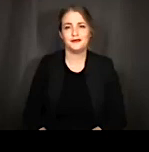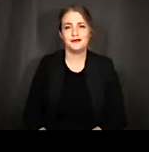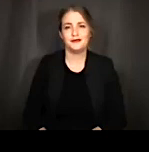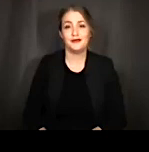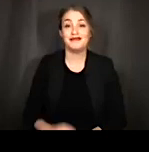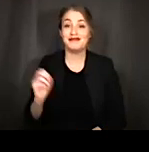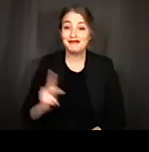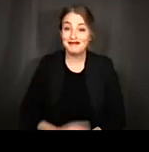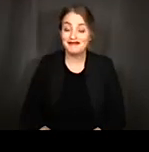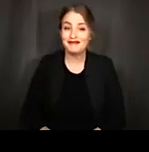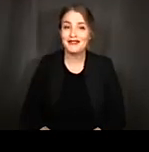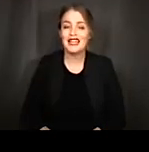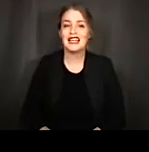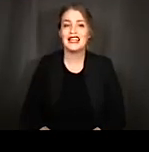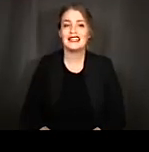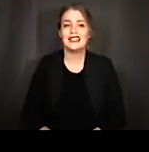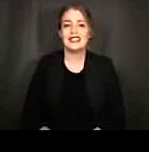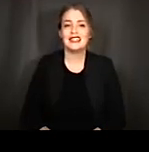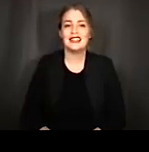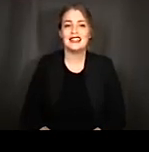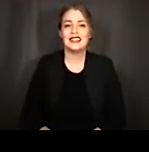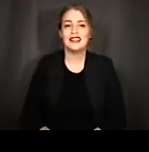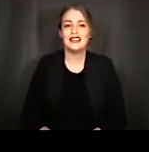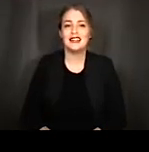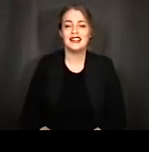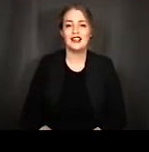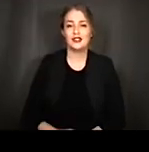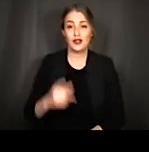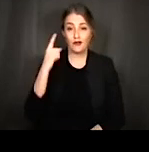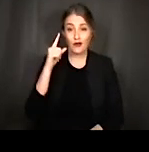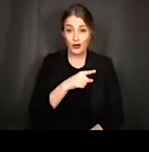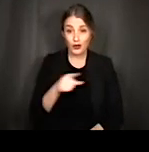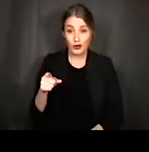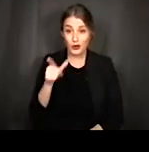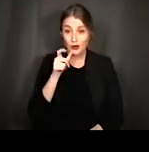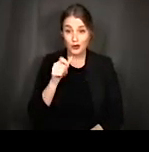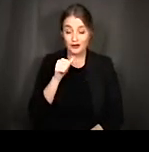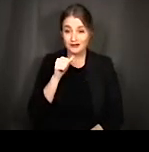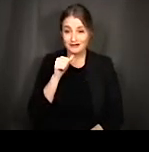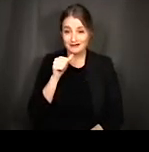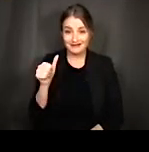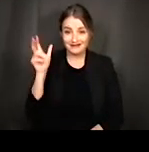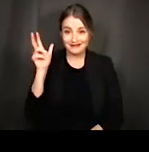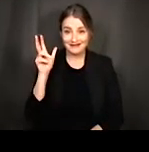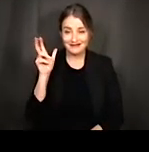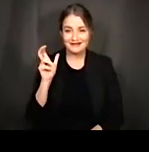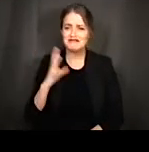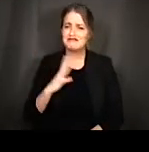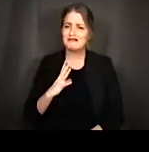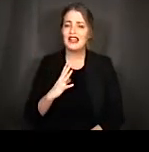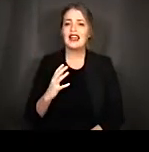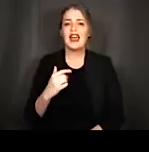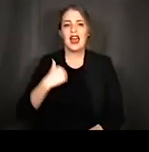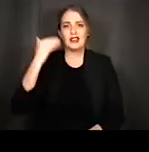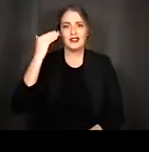Okay so for those of you who didn't get it I'm just going to because I know this is actually